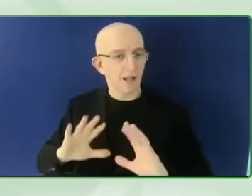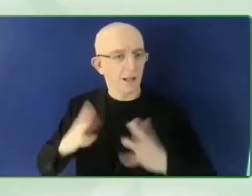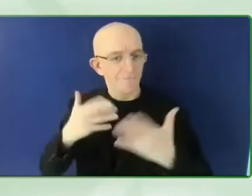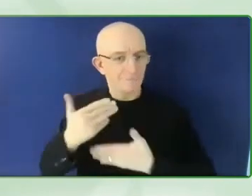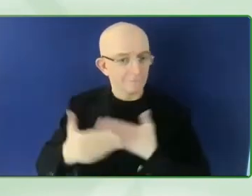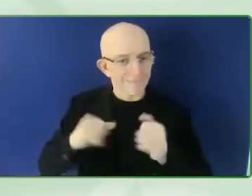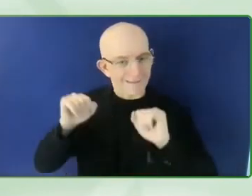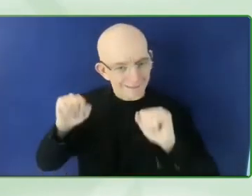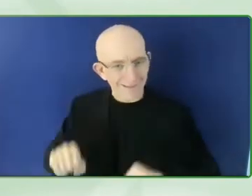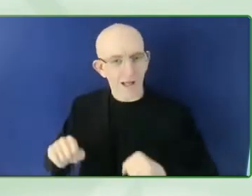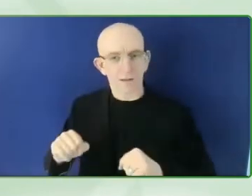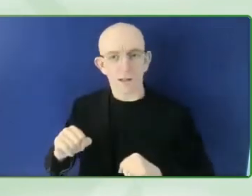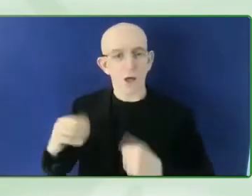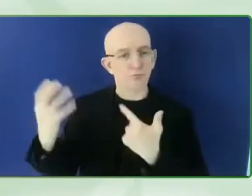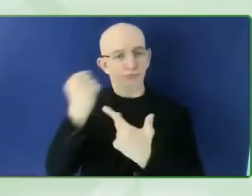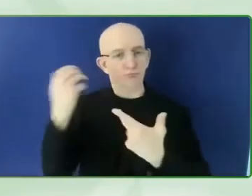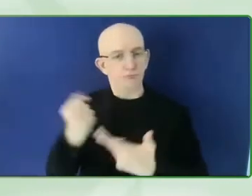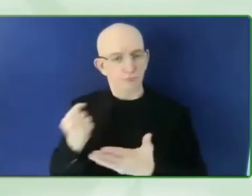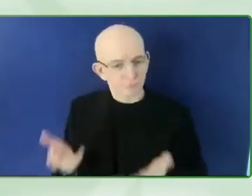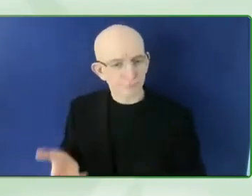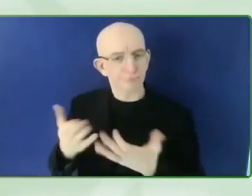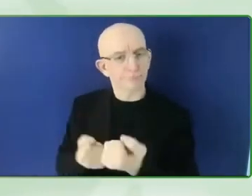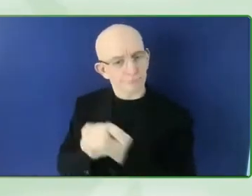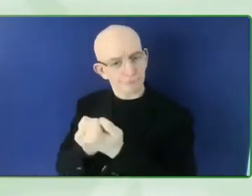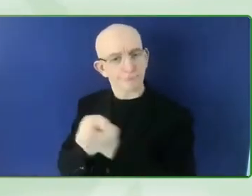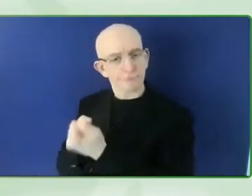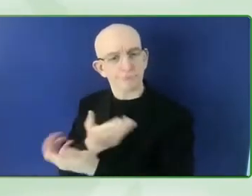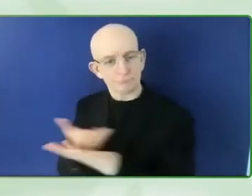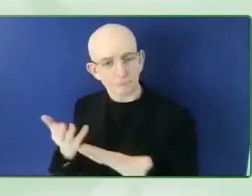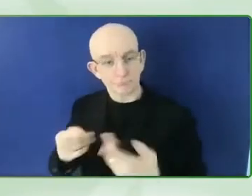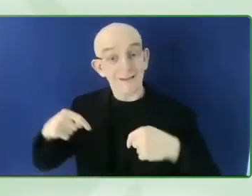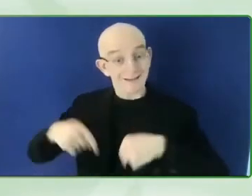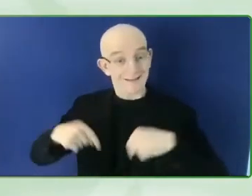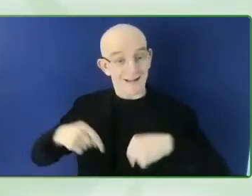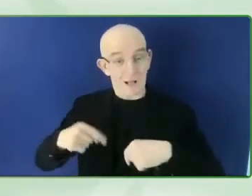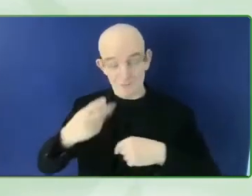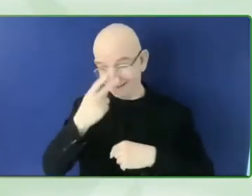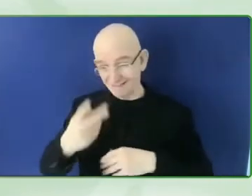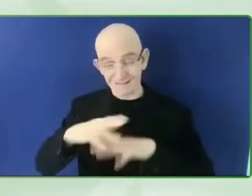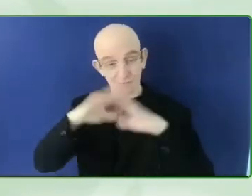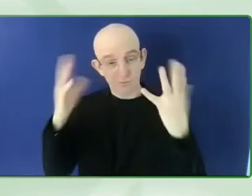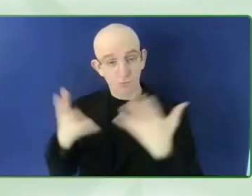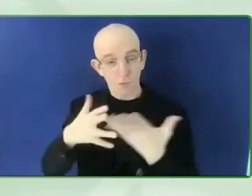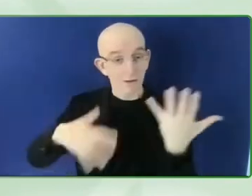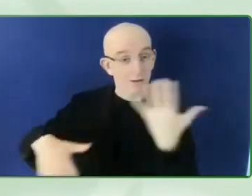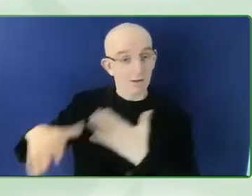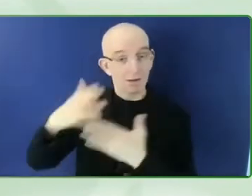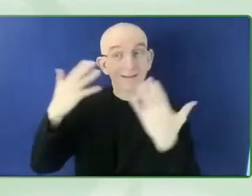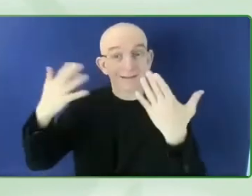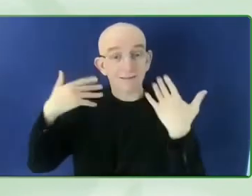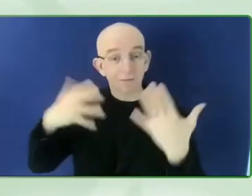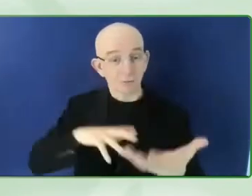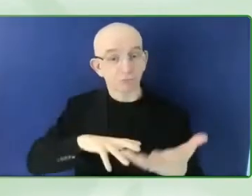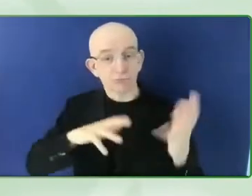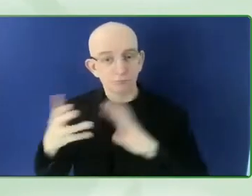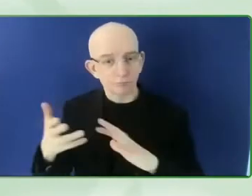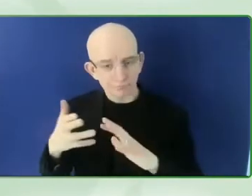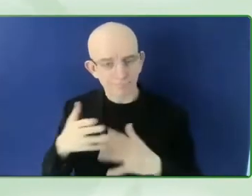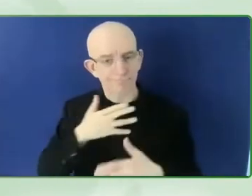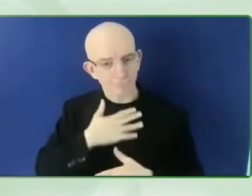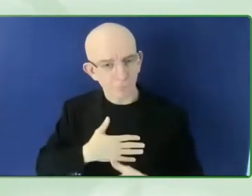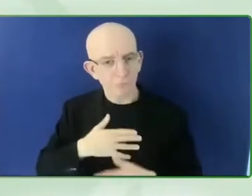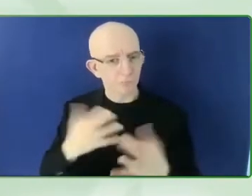ensuring that we get all these developments right first time and for everyone. I'm really interested in specific